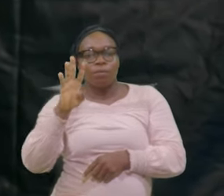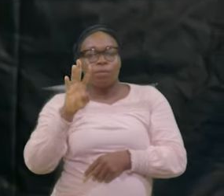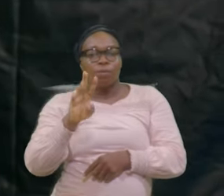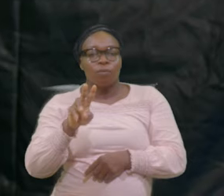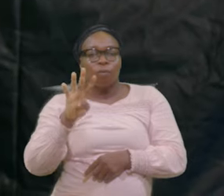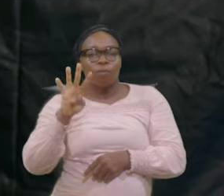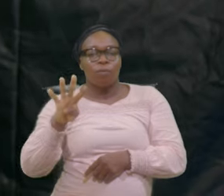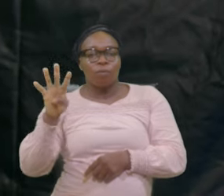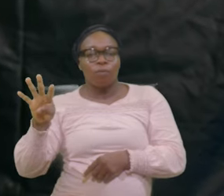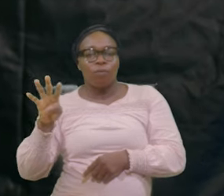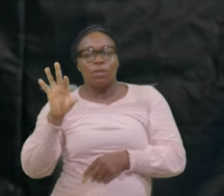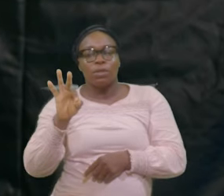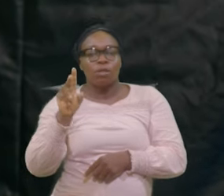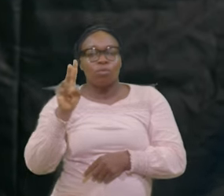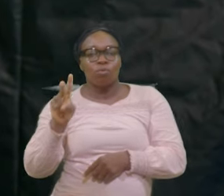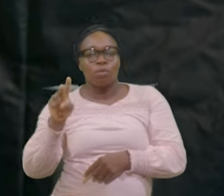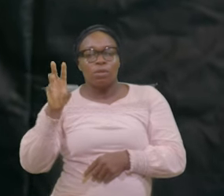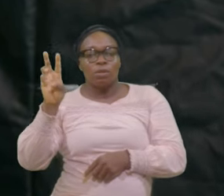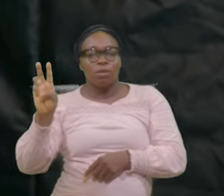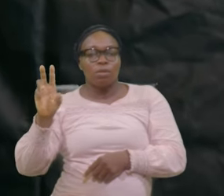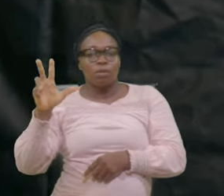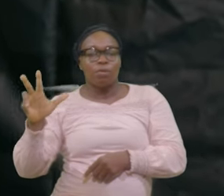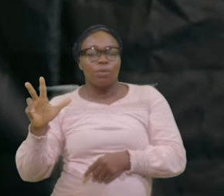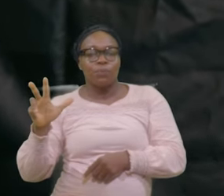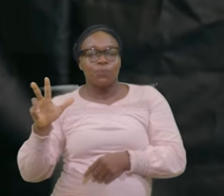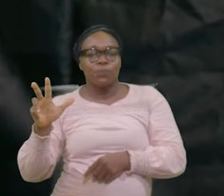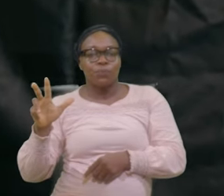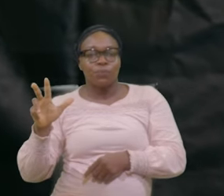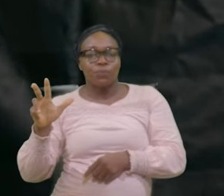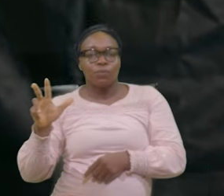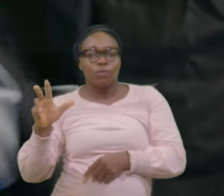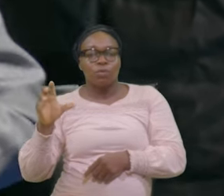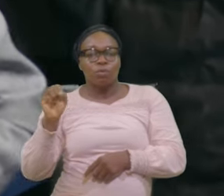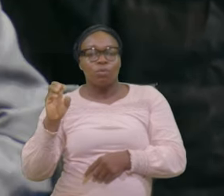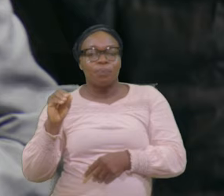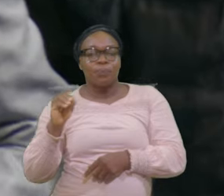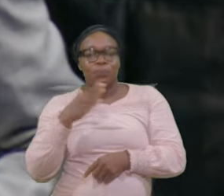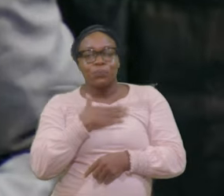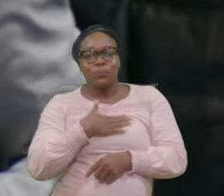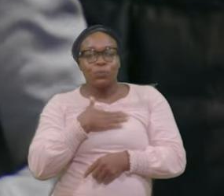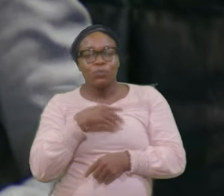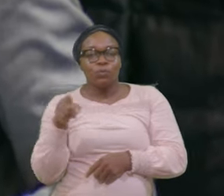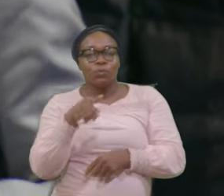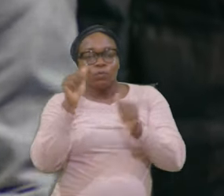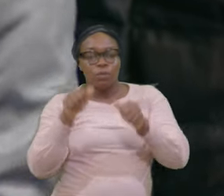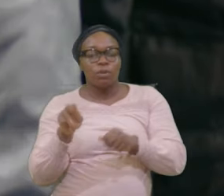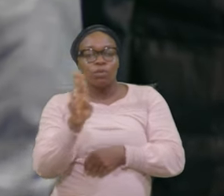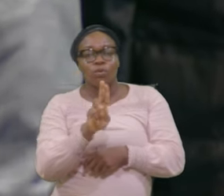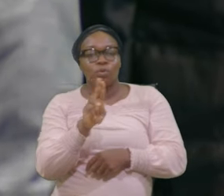9 2 6 3 So Please You Can Use That